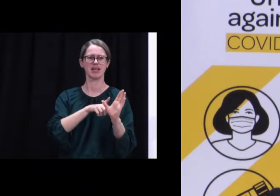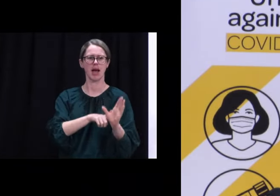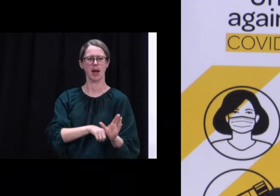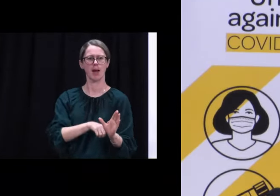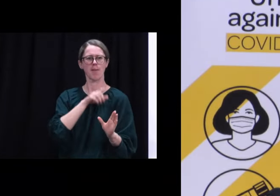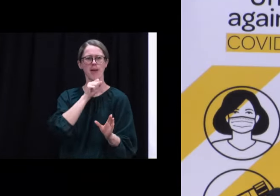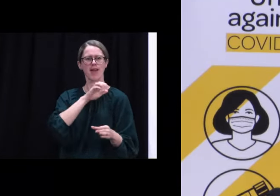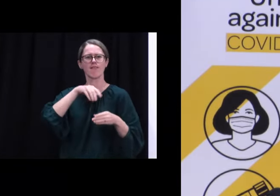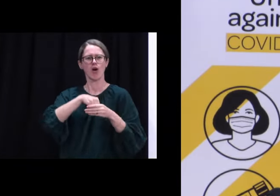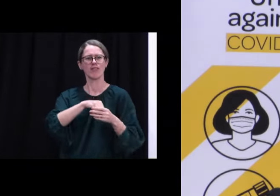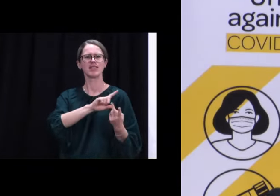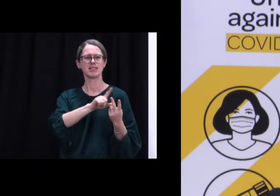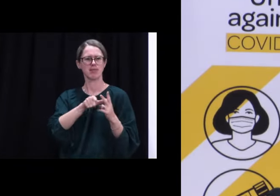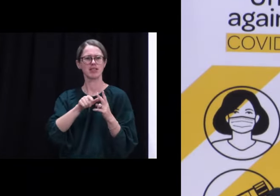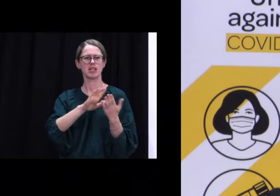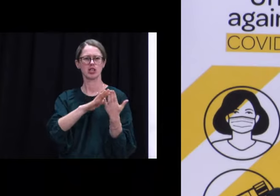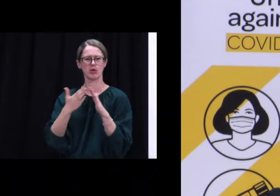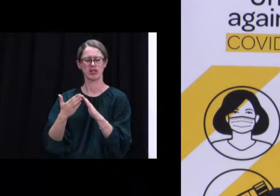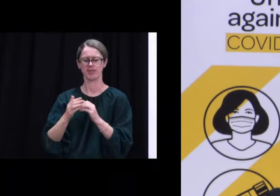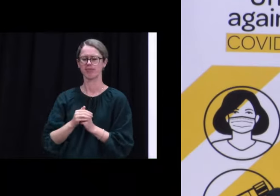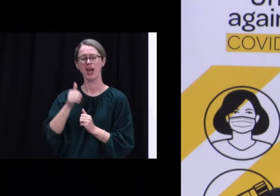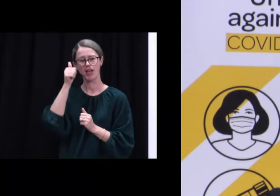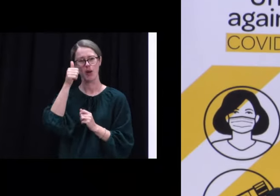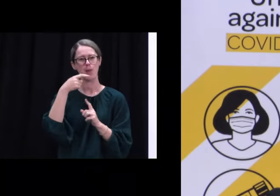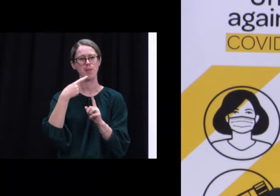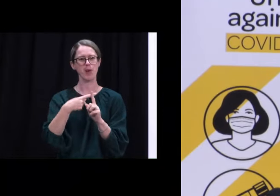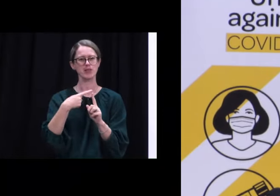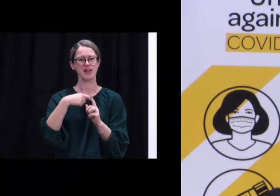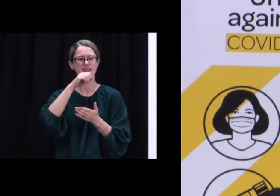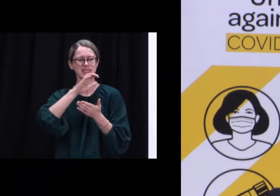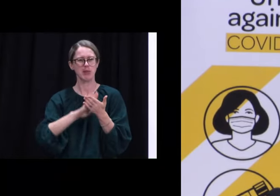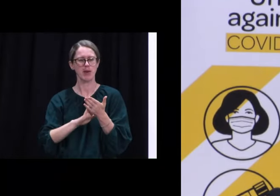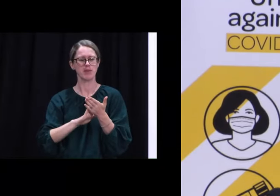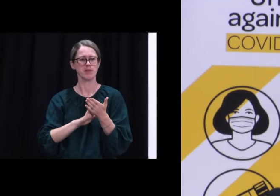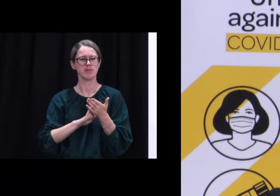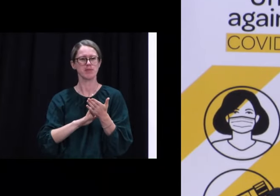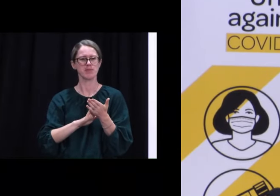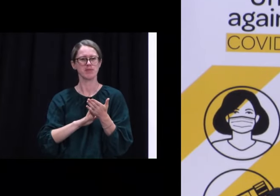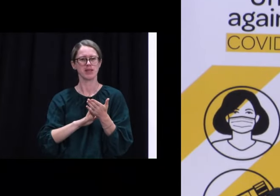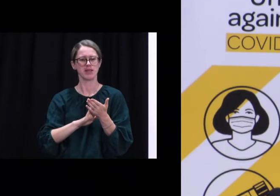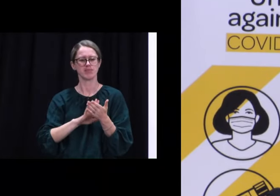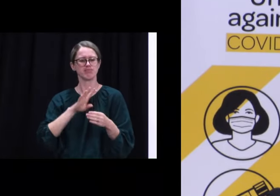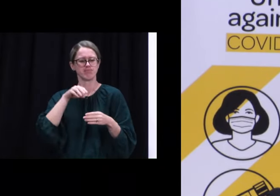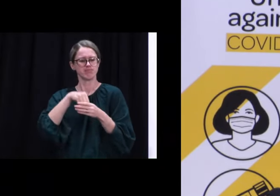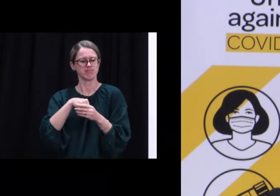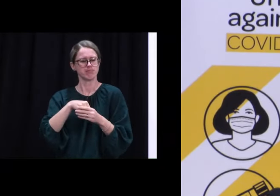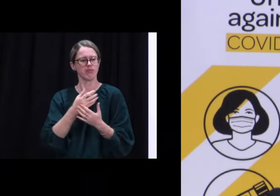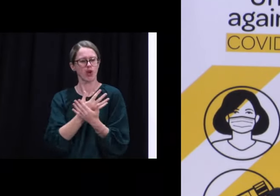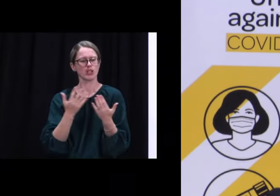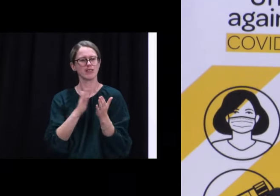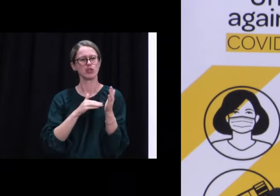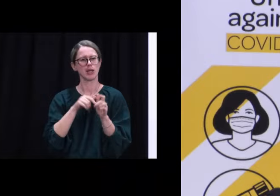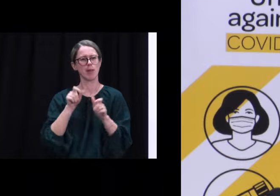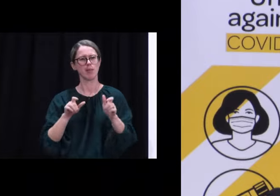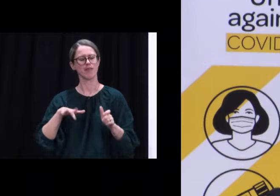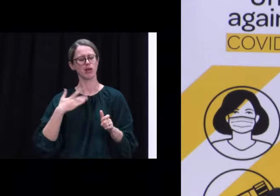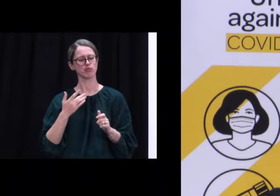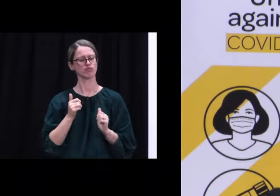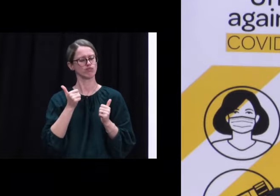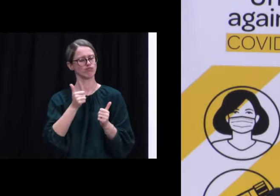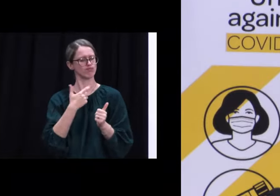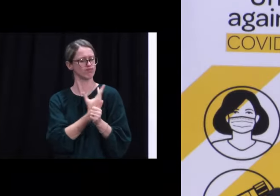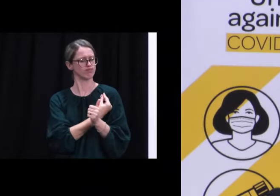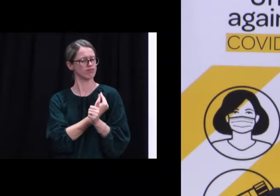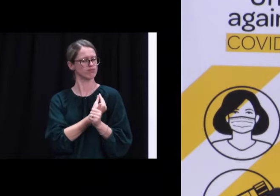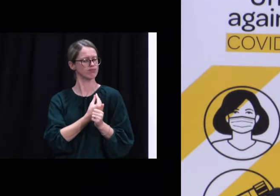community. And I know that positive experience is one that has been a part for many, many New Zealanders who have been vaccinated to date.